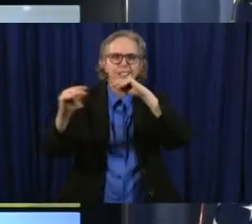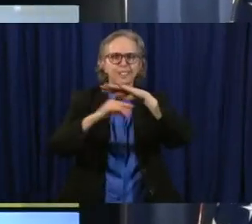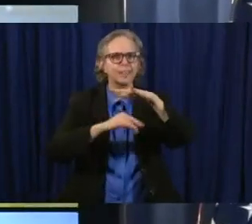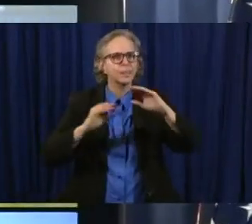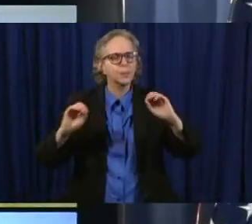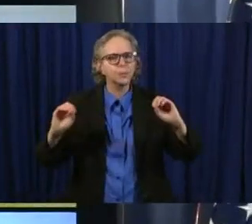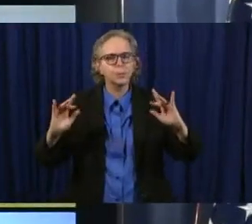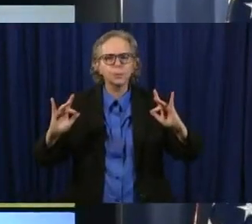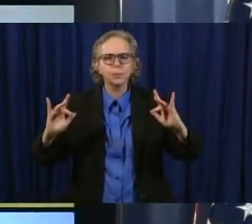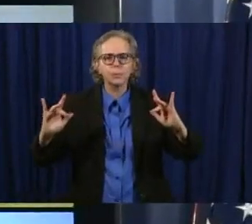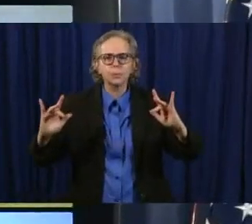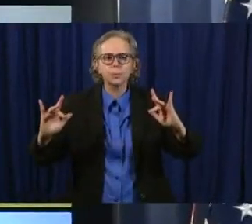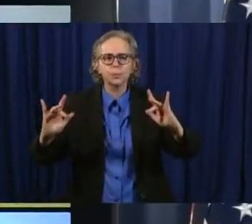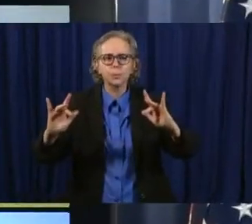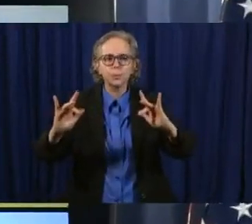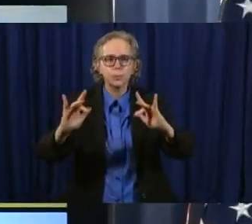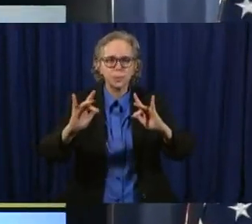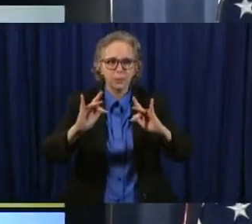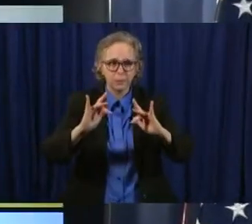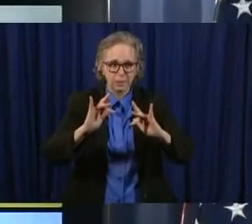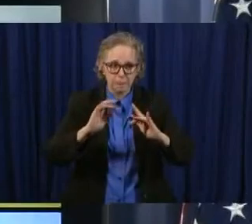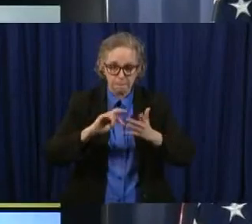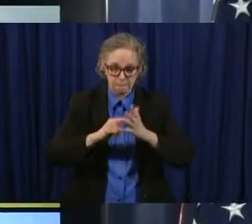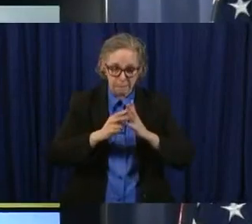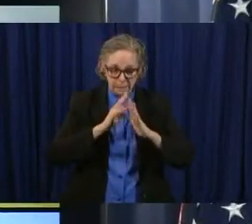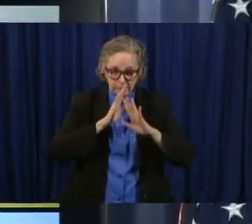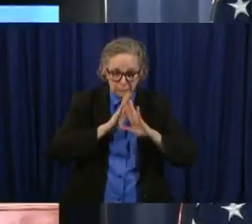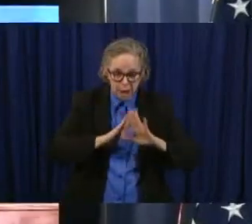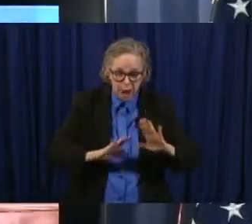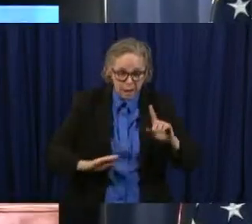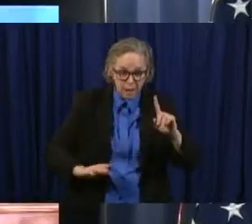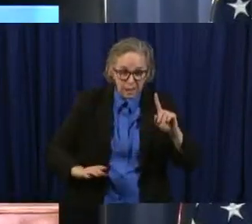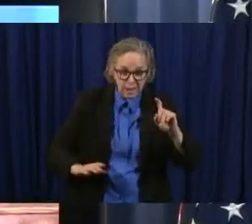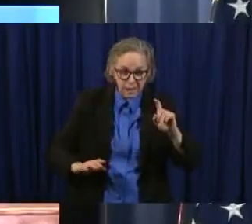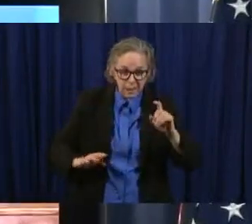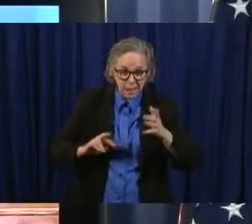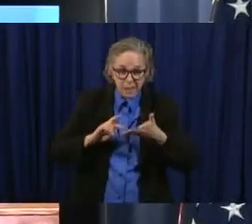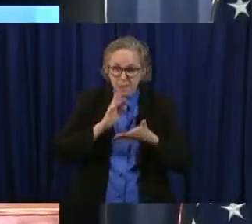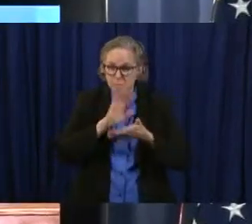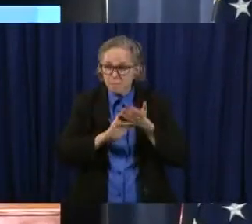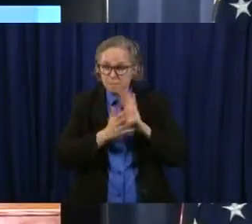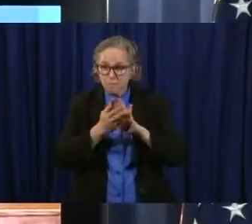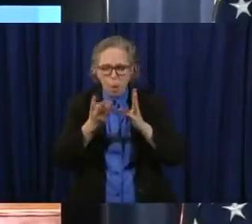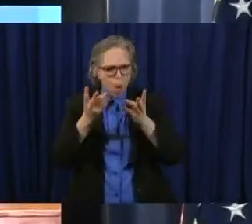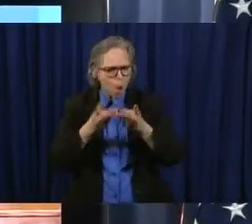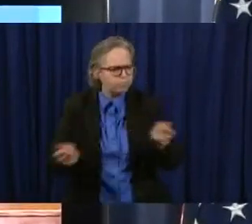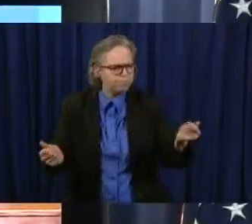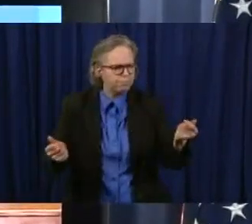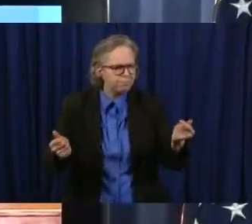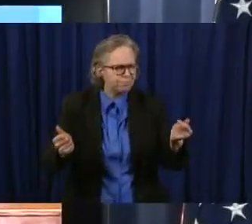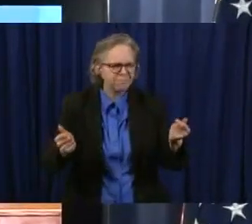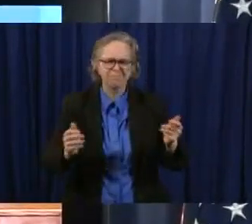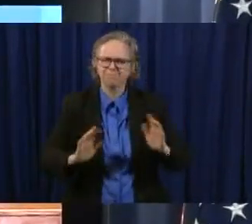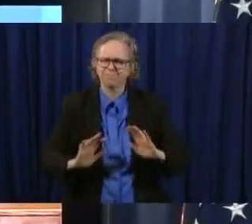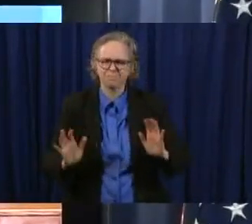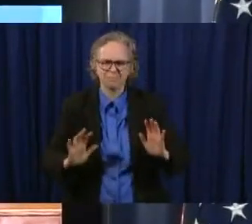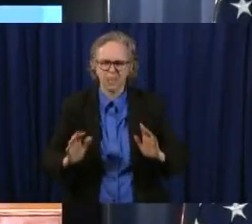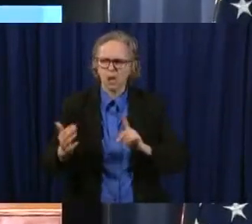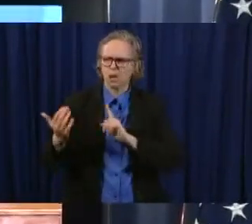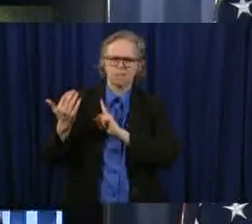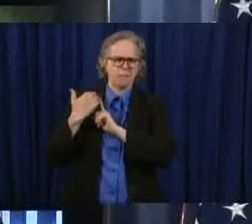but this silence does not meet our passion and we're reminded of something that is core to who we are